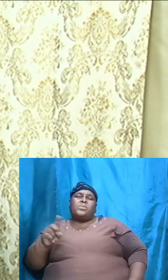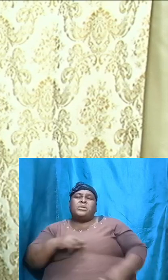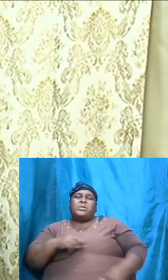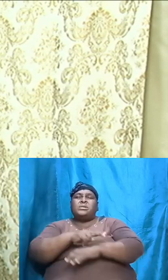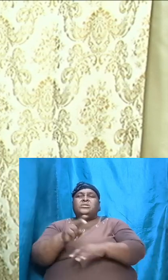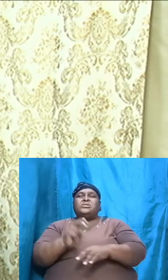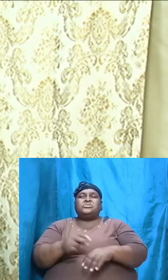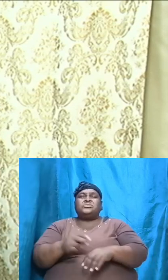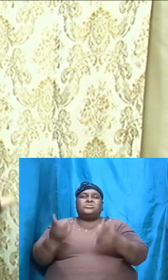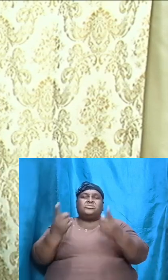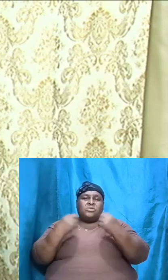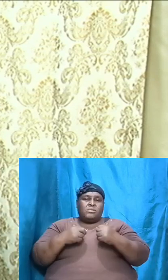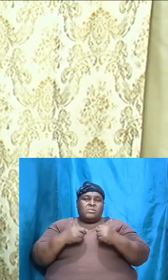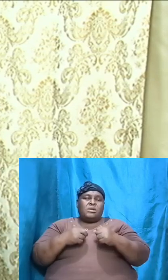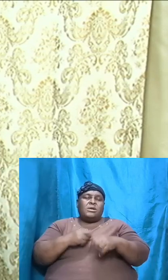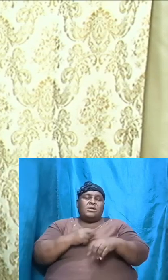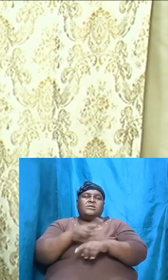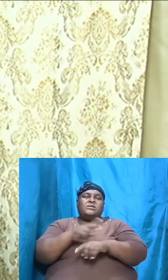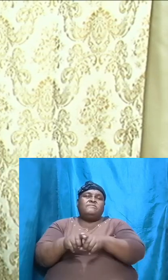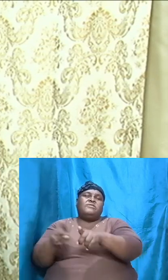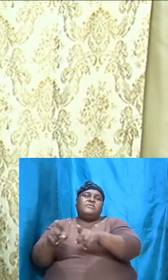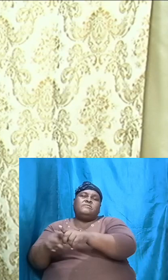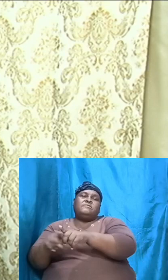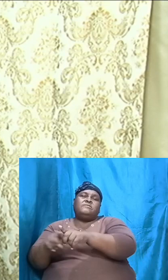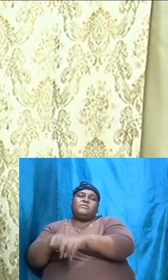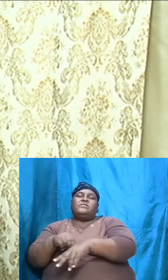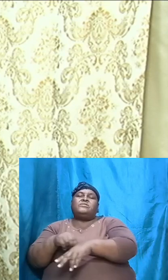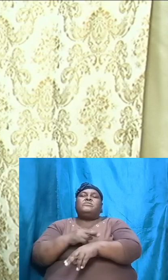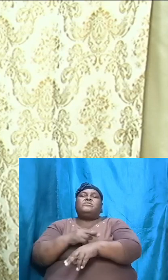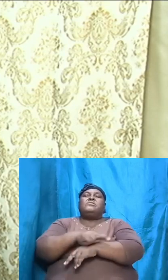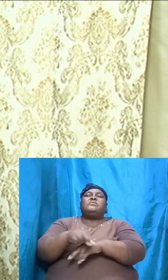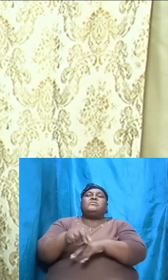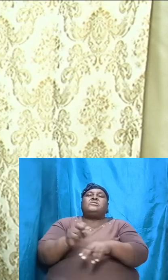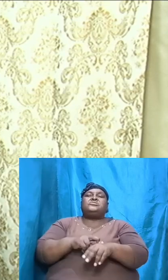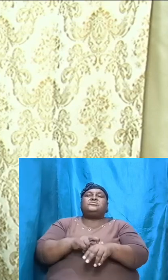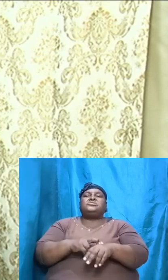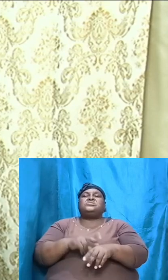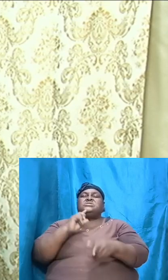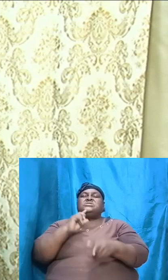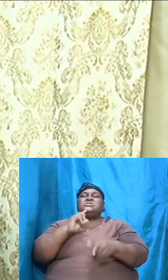races originate I want us to talk about some things